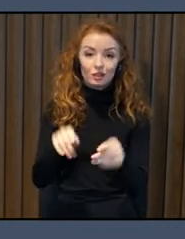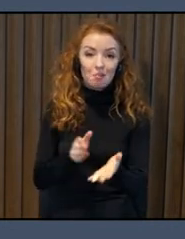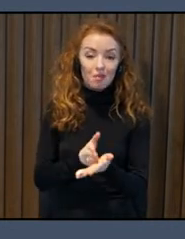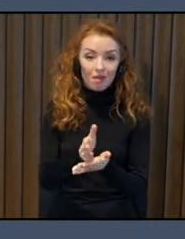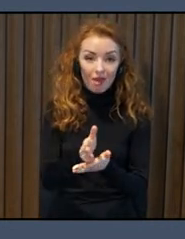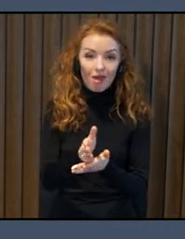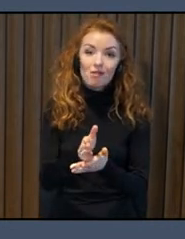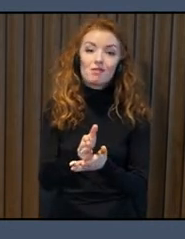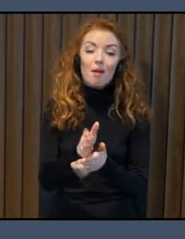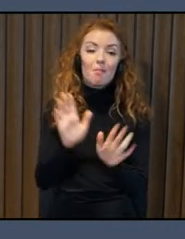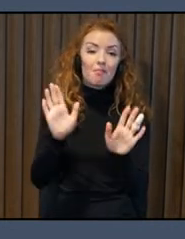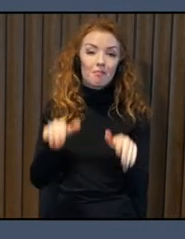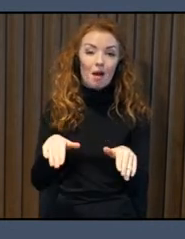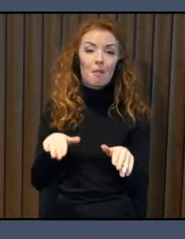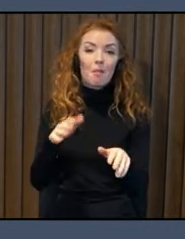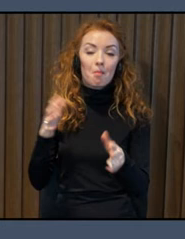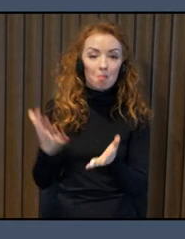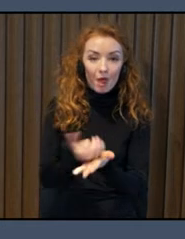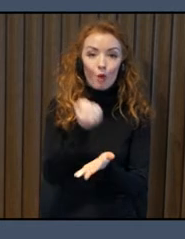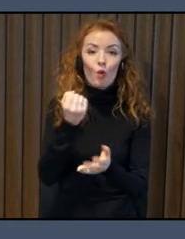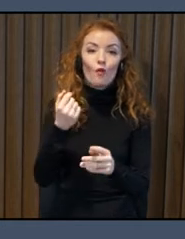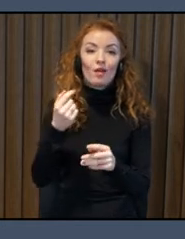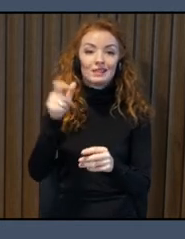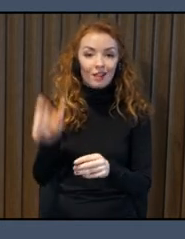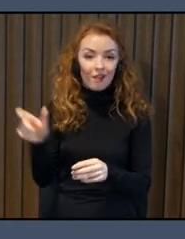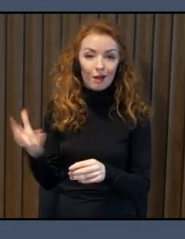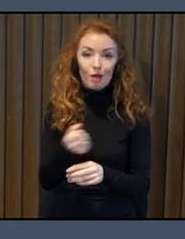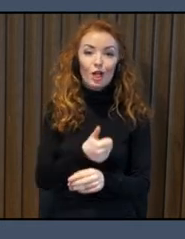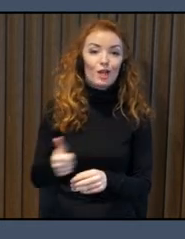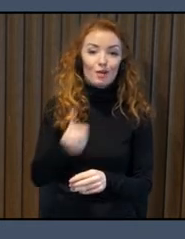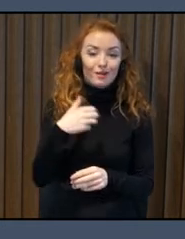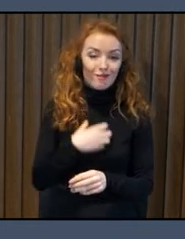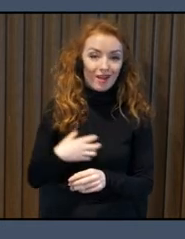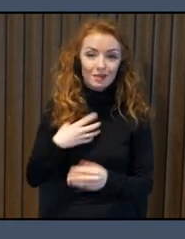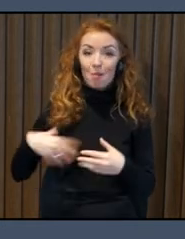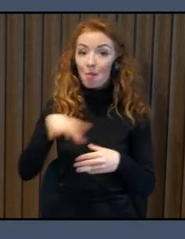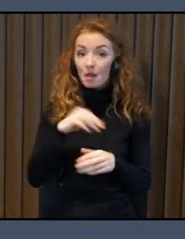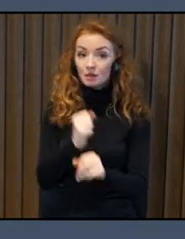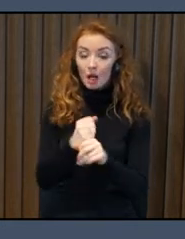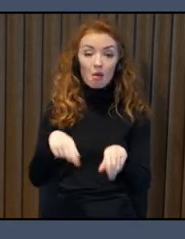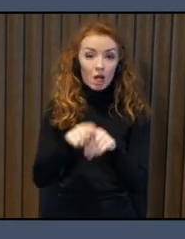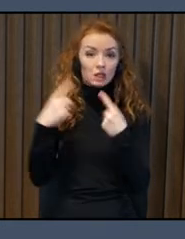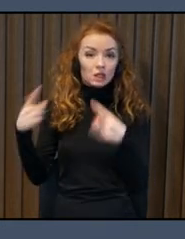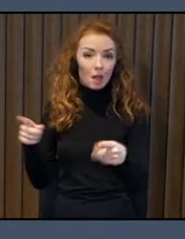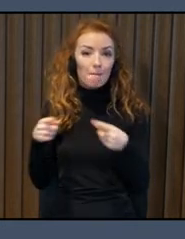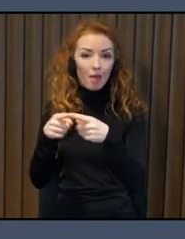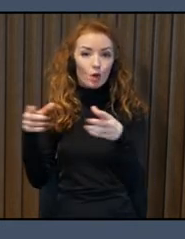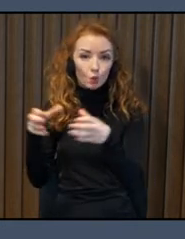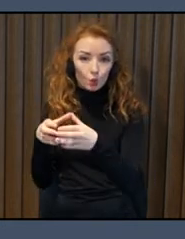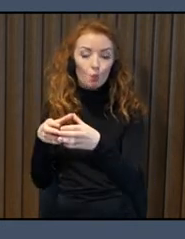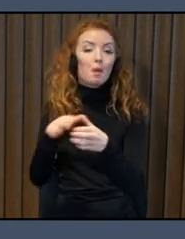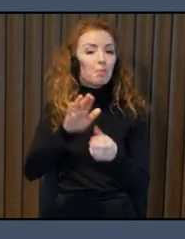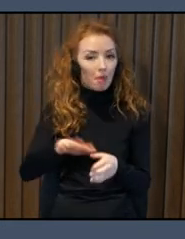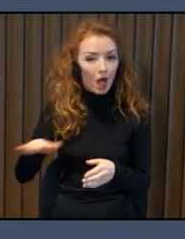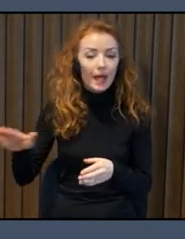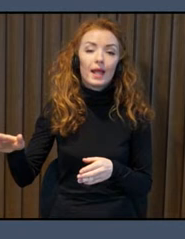and disability issues. We have been working with other targeted groups like children and gender equality and so forth, but